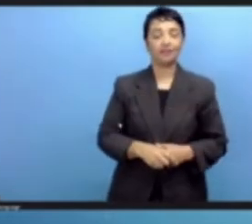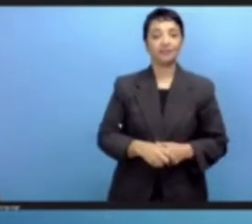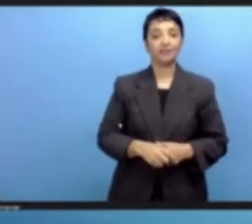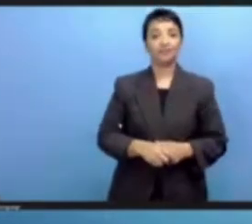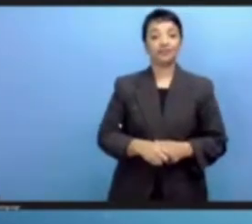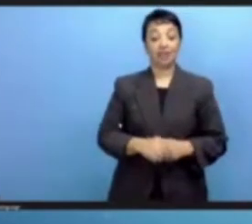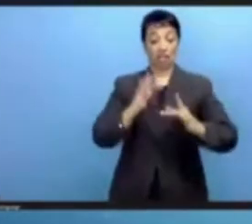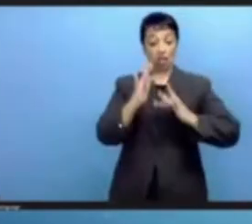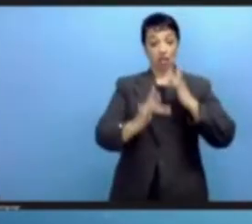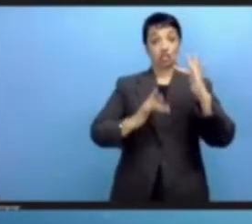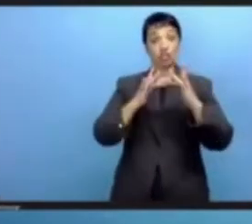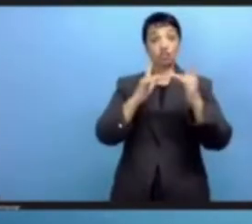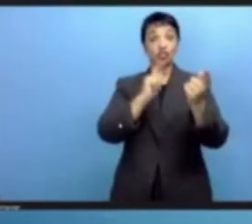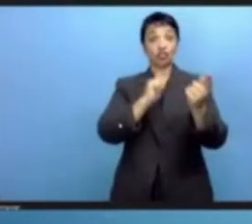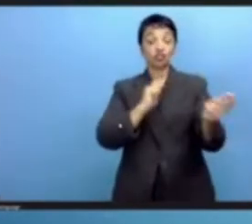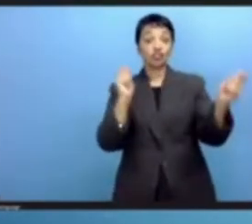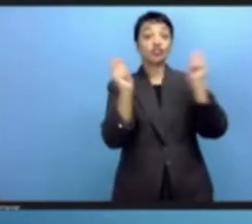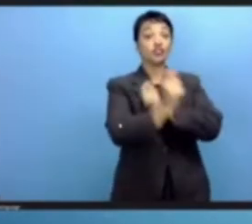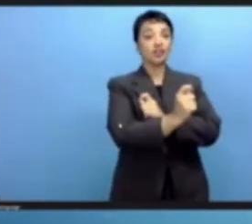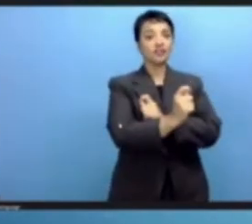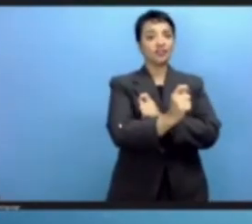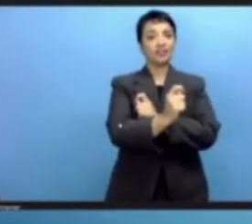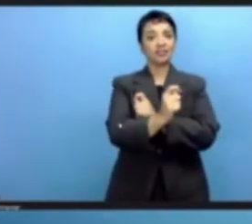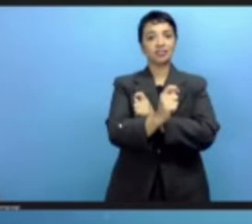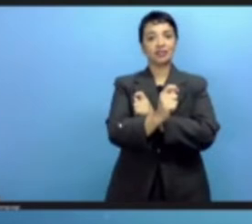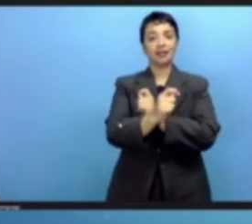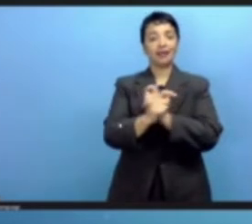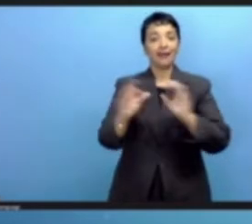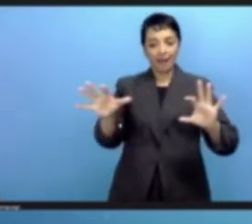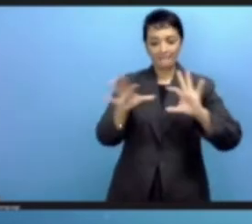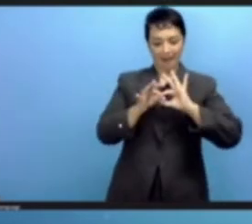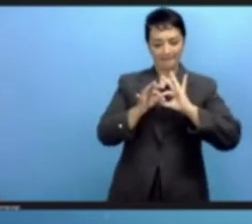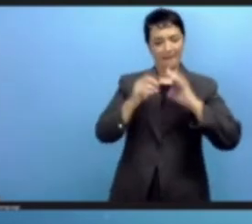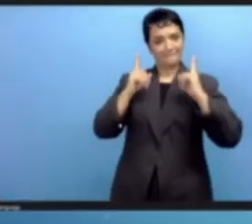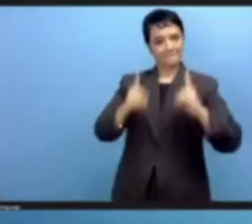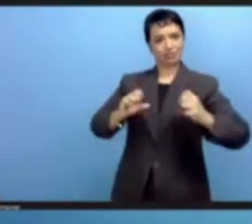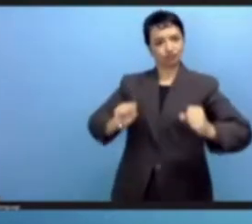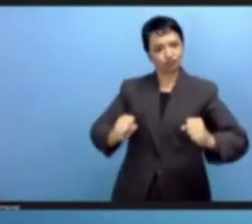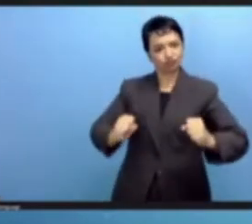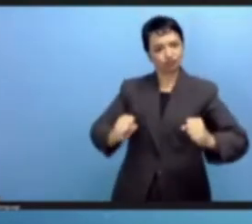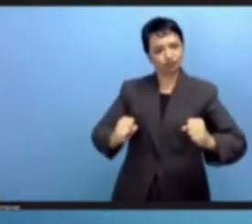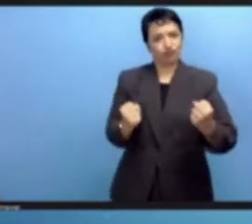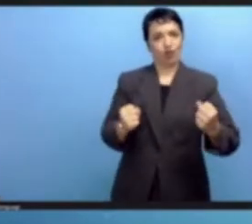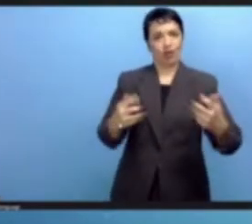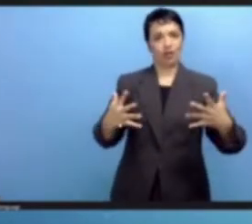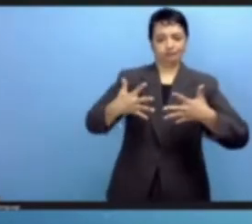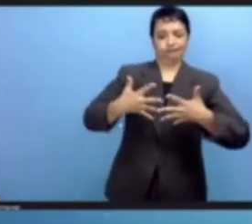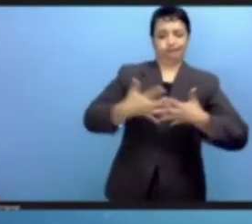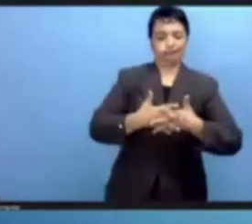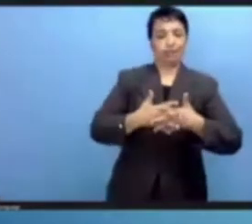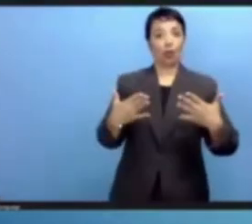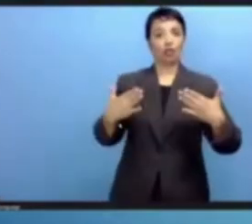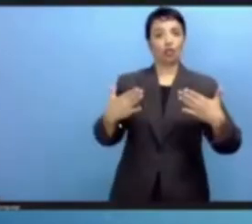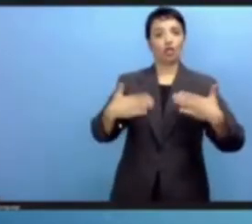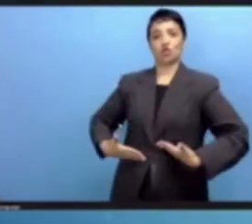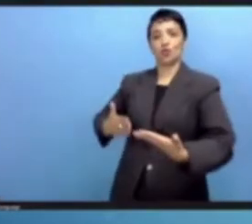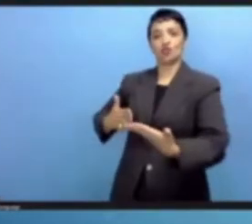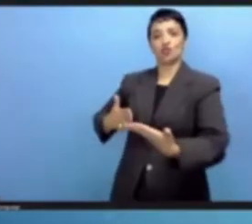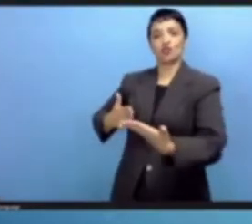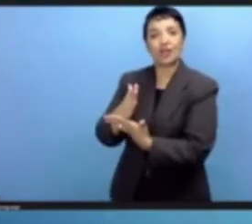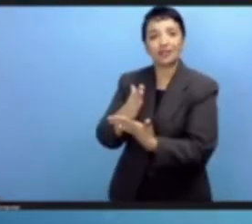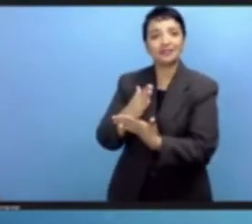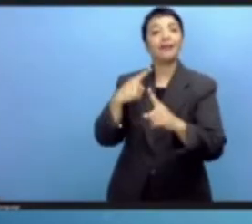It's not anchored in human rights and other key humanistic values,